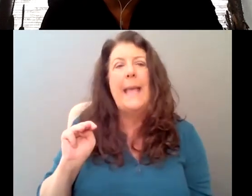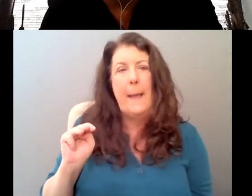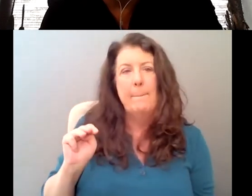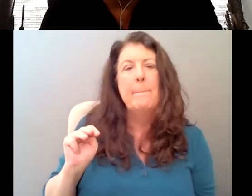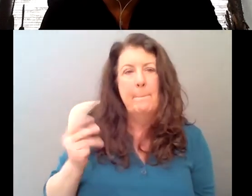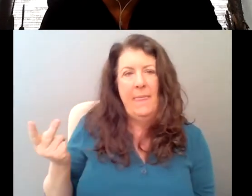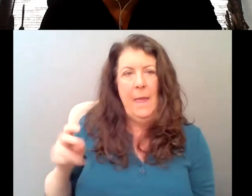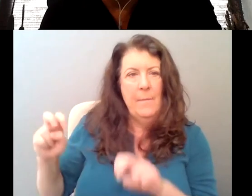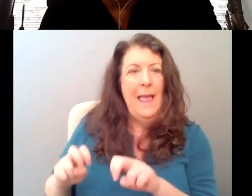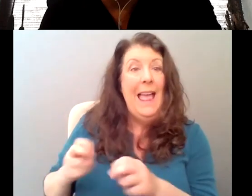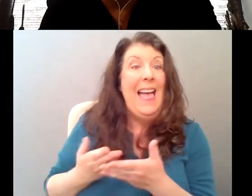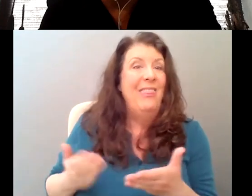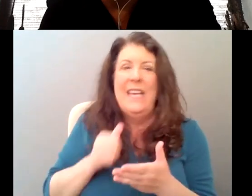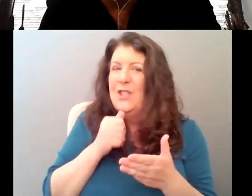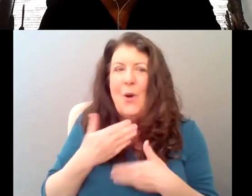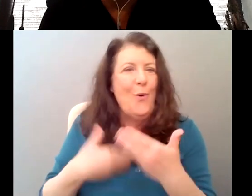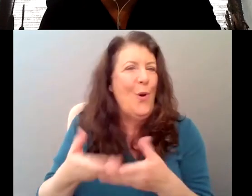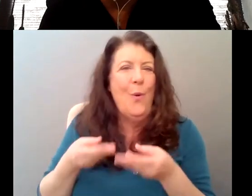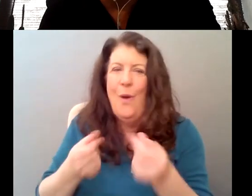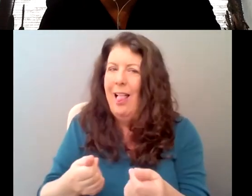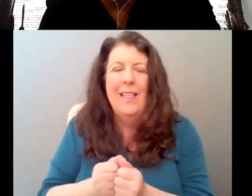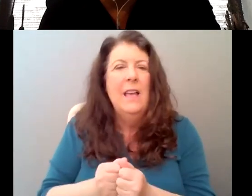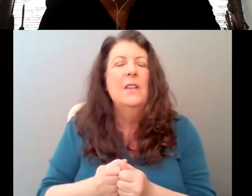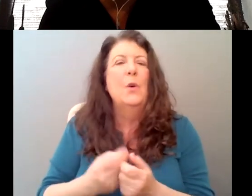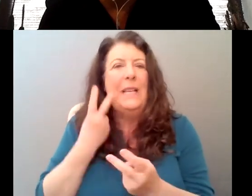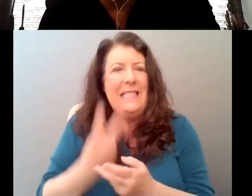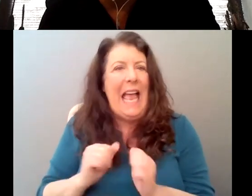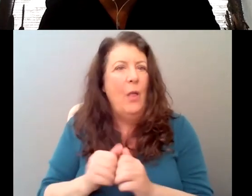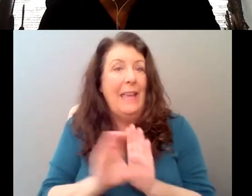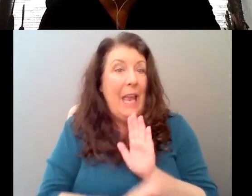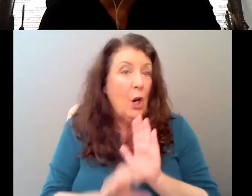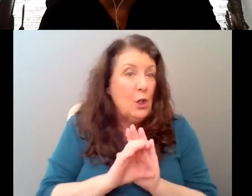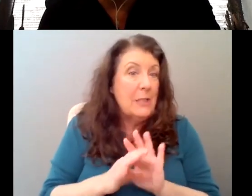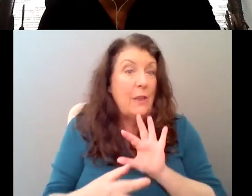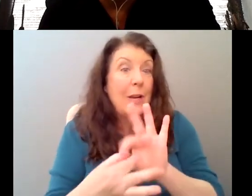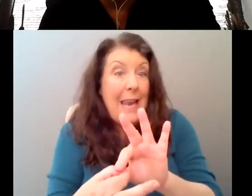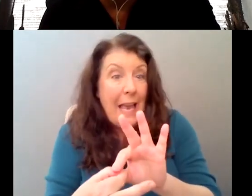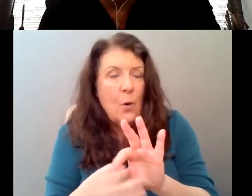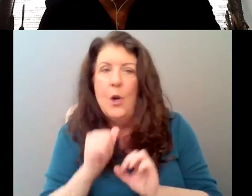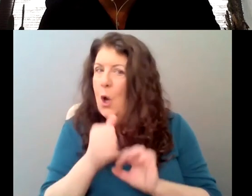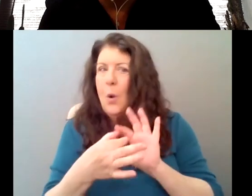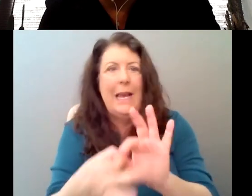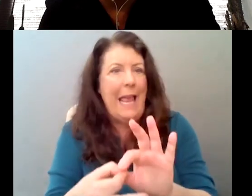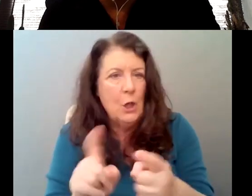to see how each of the characters kind of connects or doesn't connect with the opera. Um,